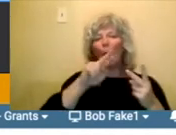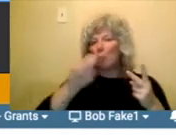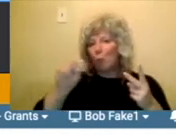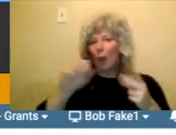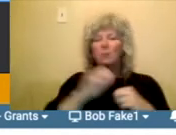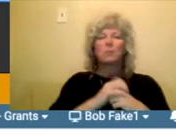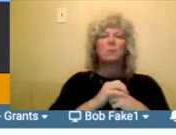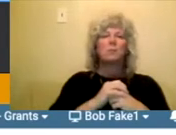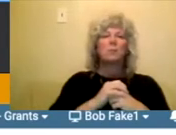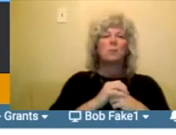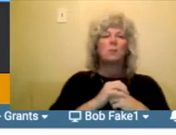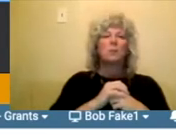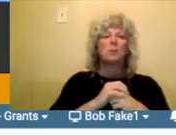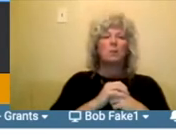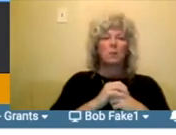um,